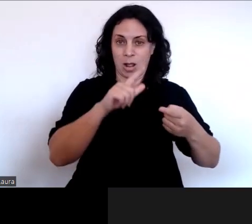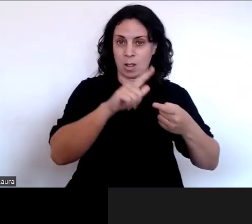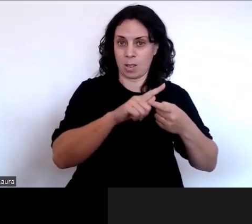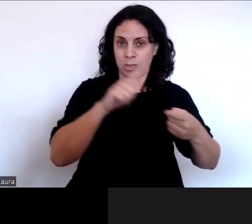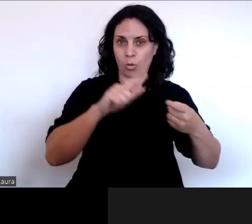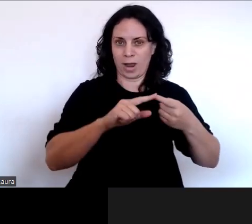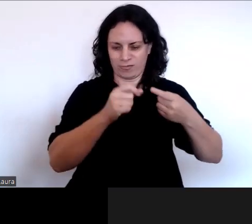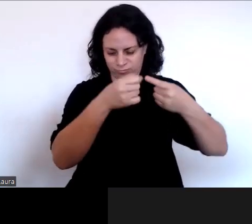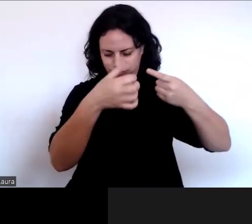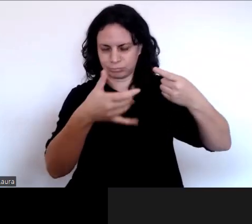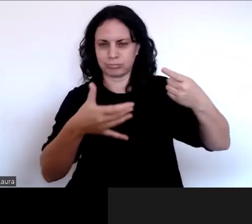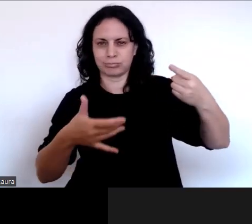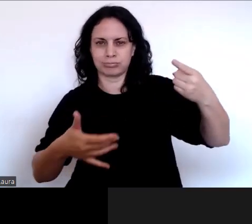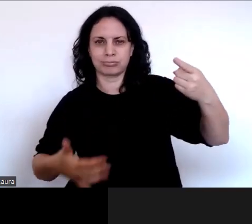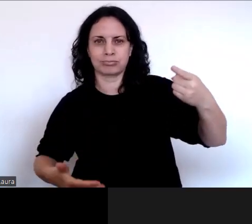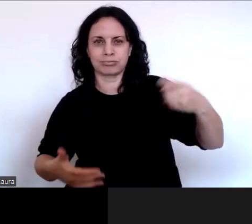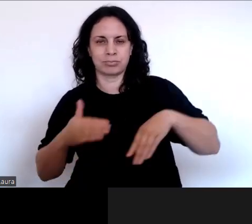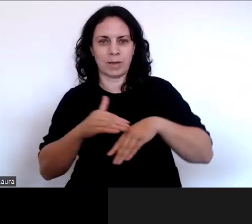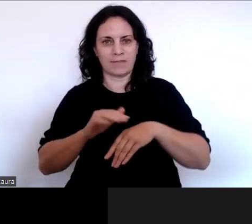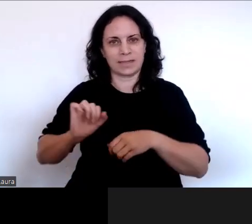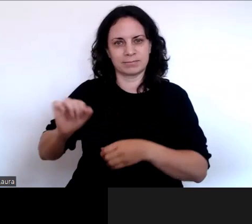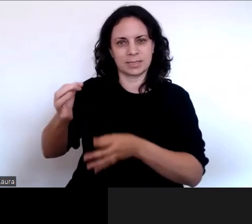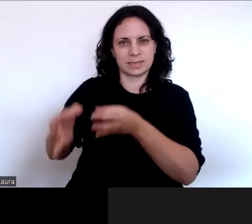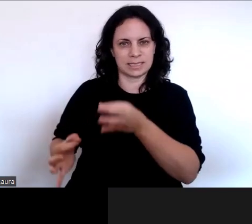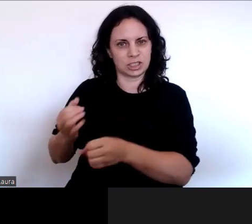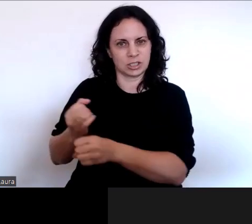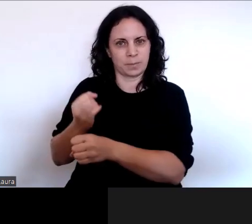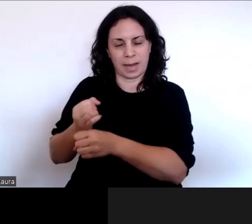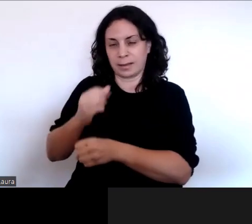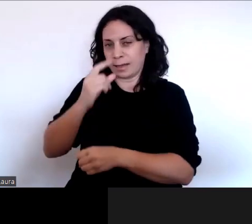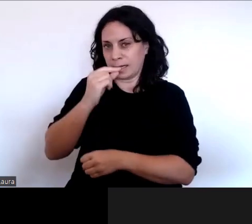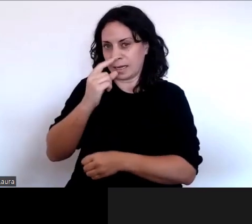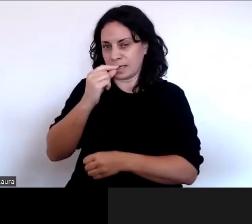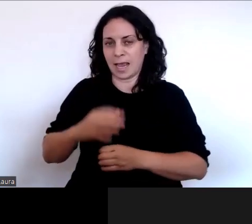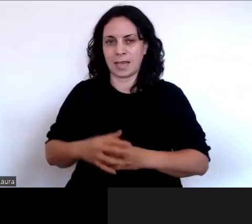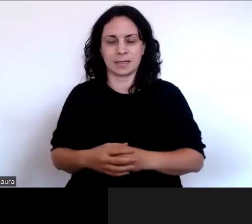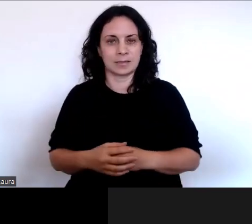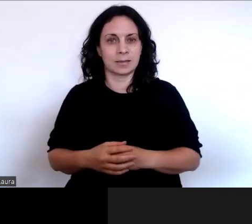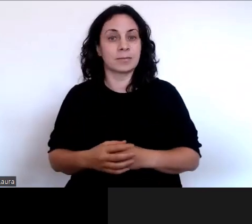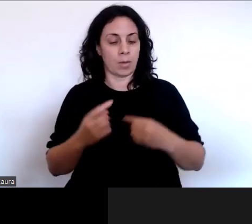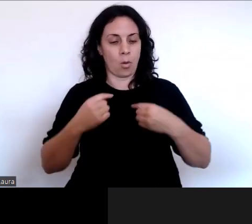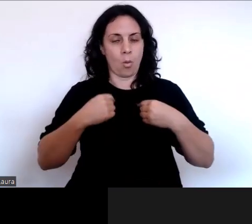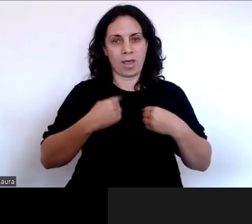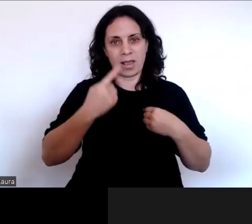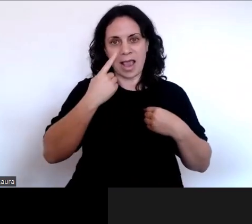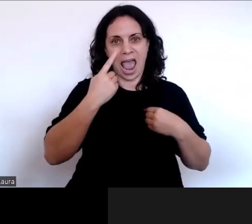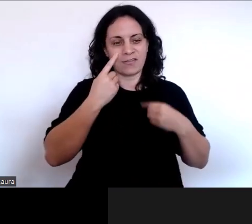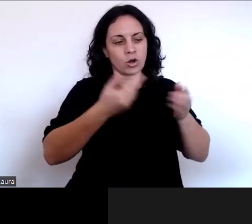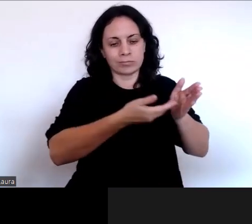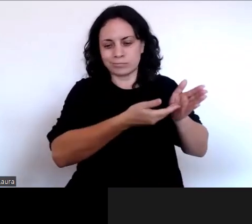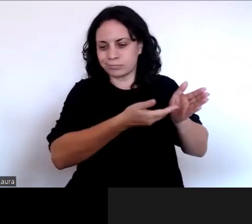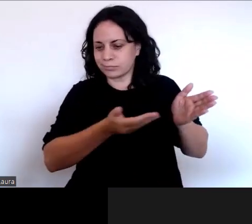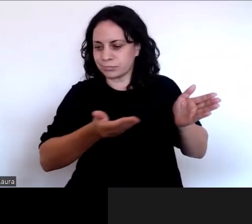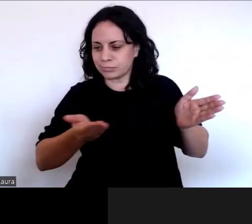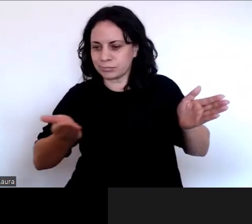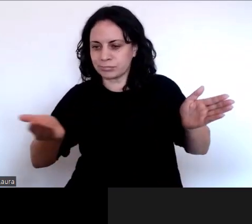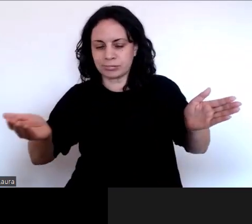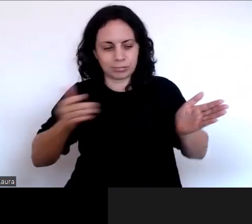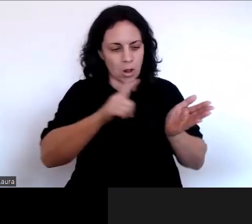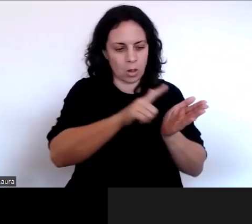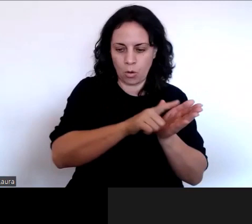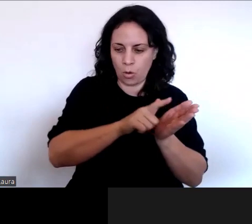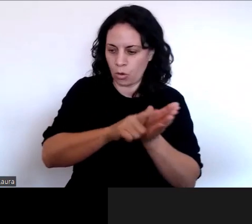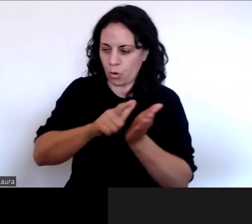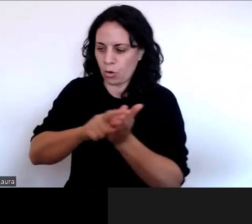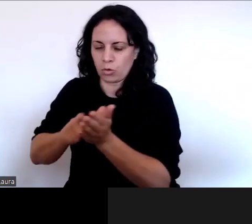which involve adult decision making capacity in some way. And we're taking a broad look across the laws in Aotearoa